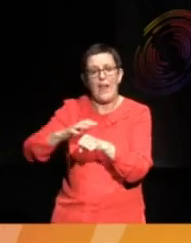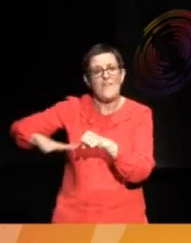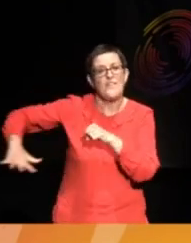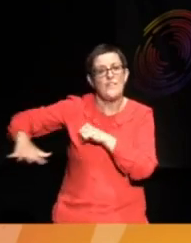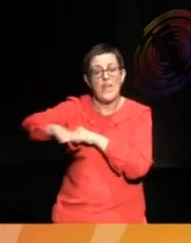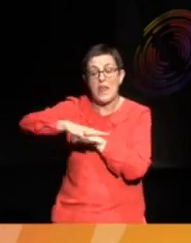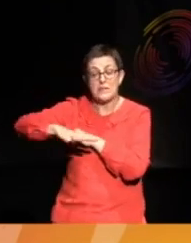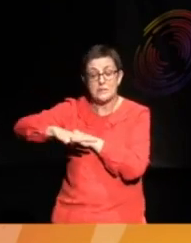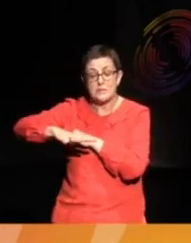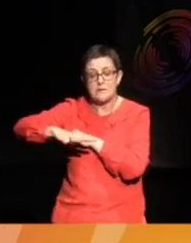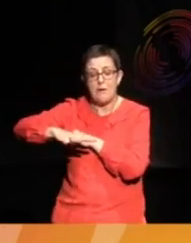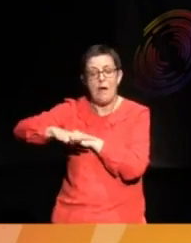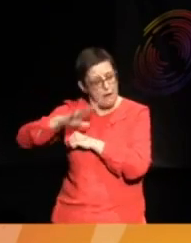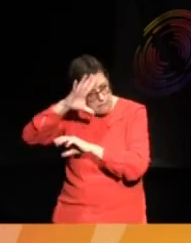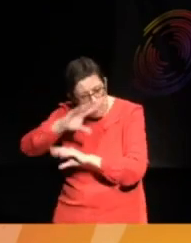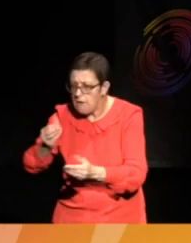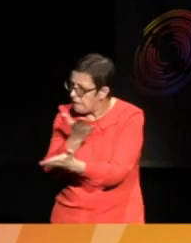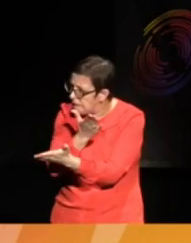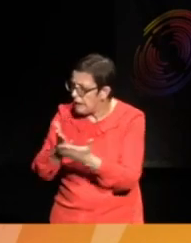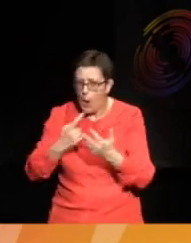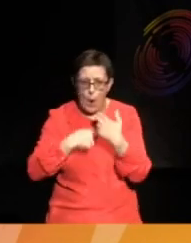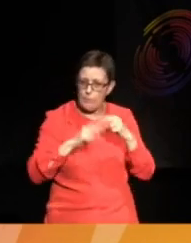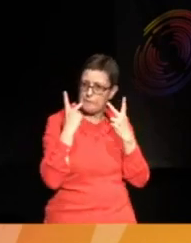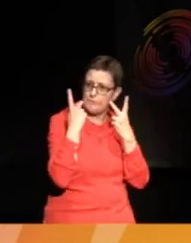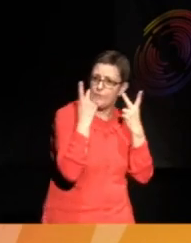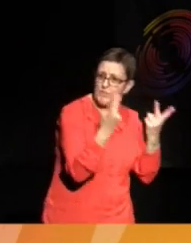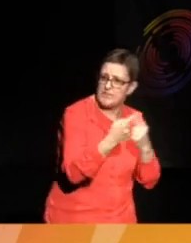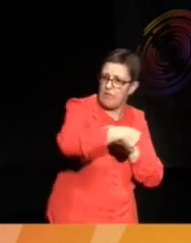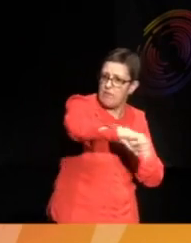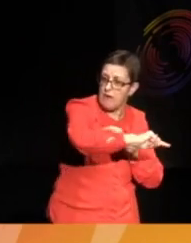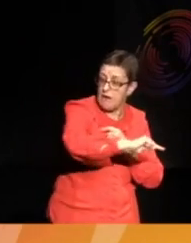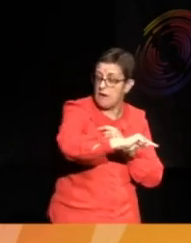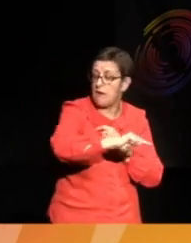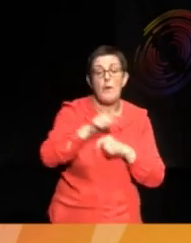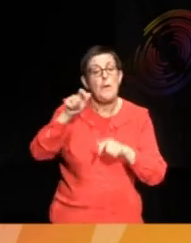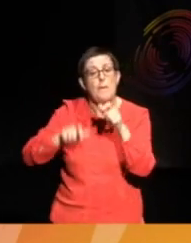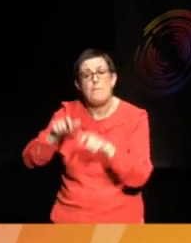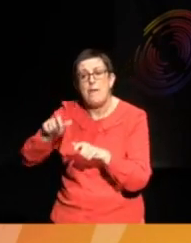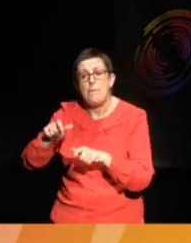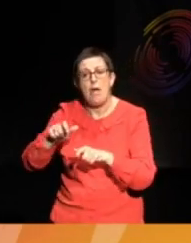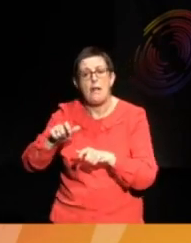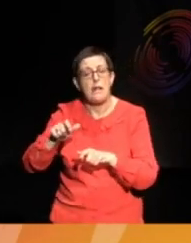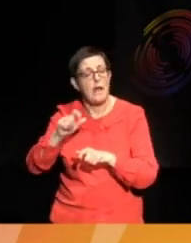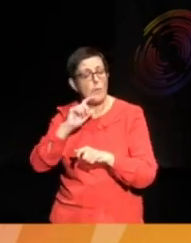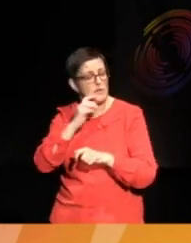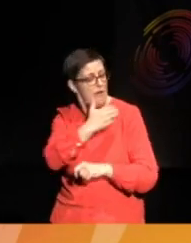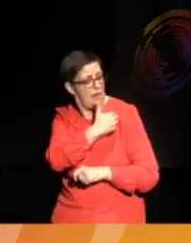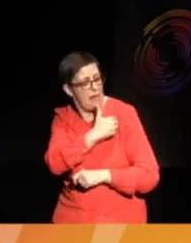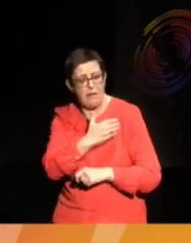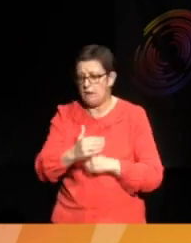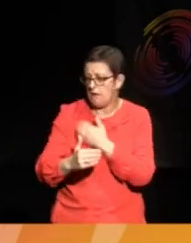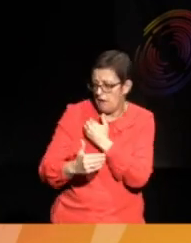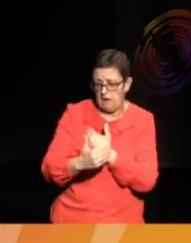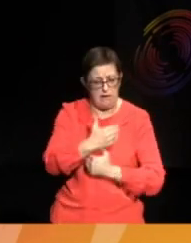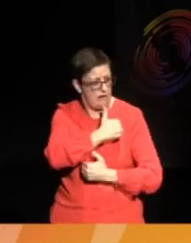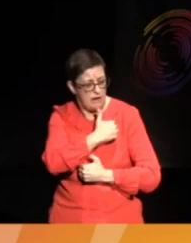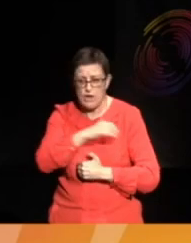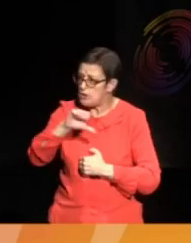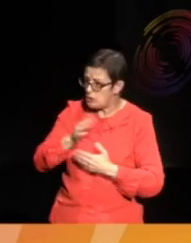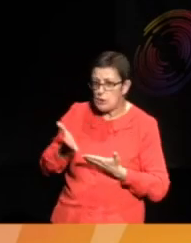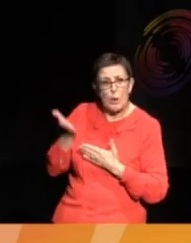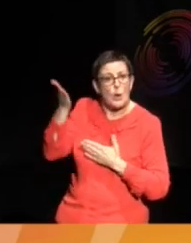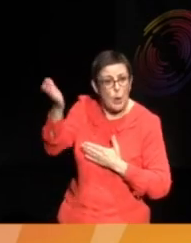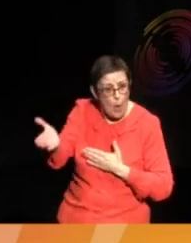when we got there was very, very different. So everybody around us kept urging us to go and see these, I don't know if